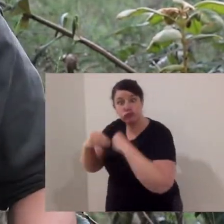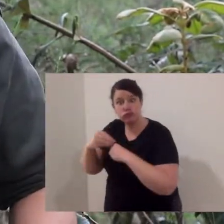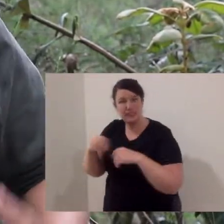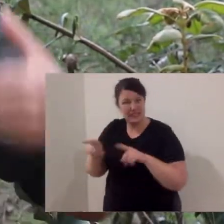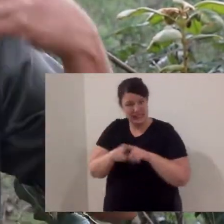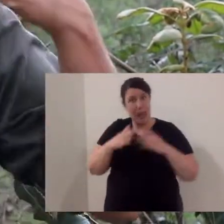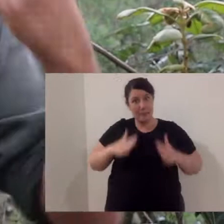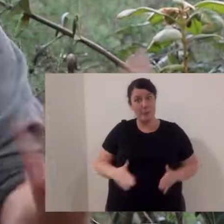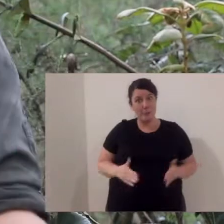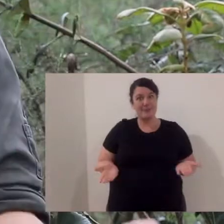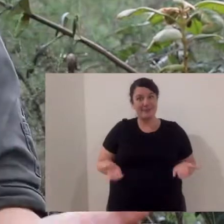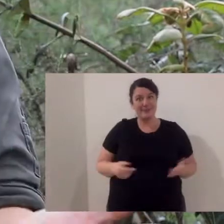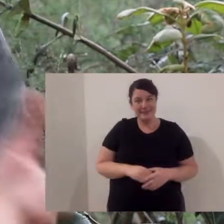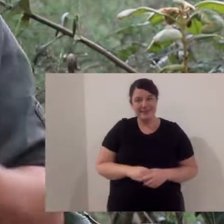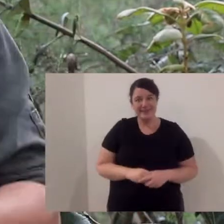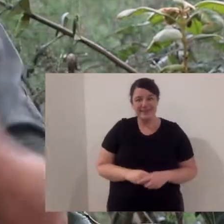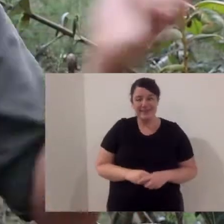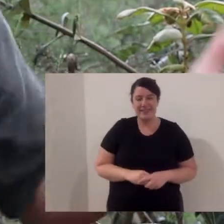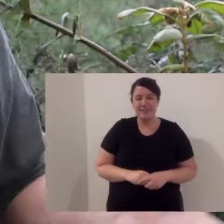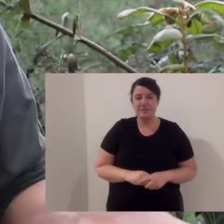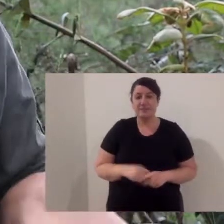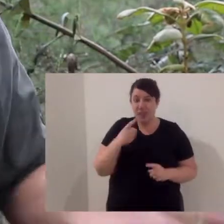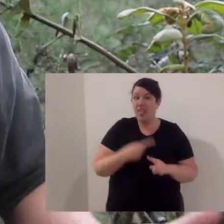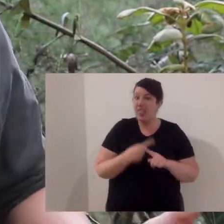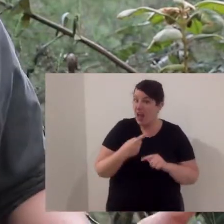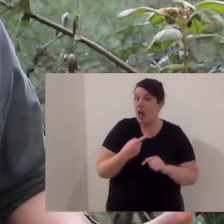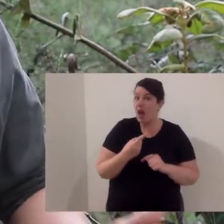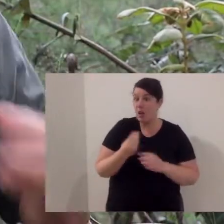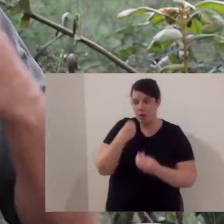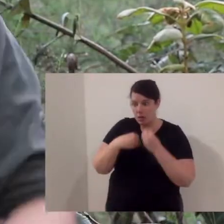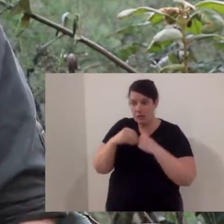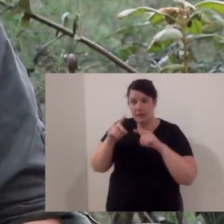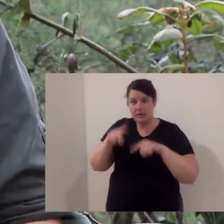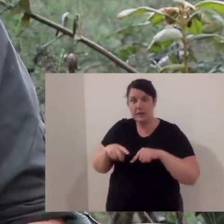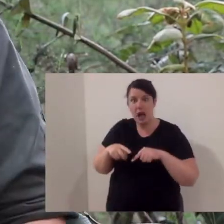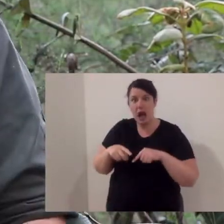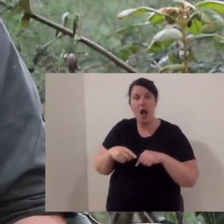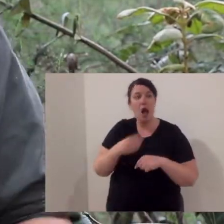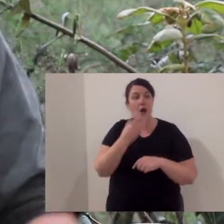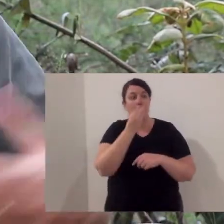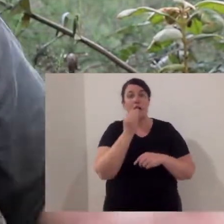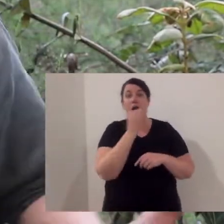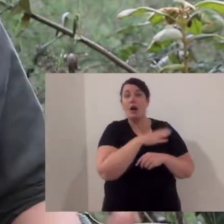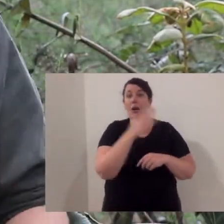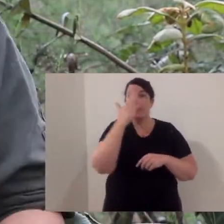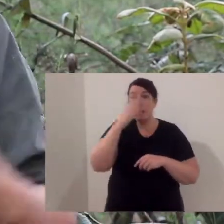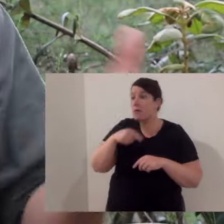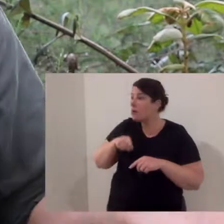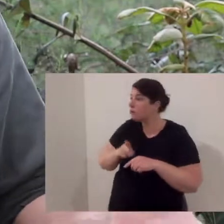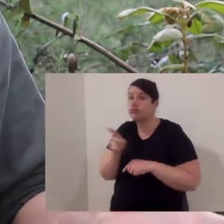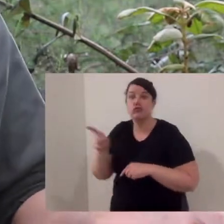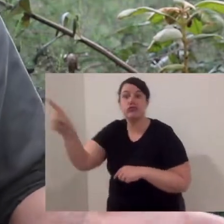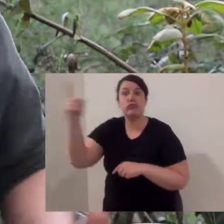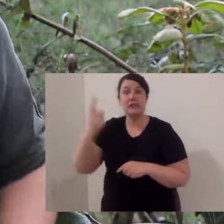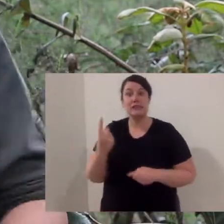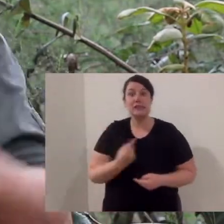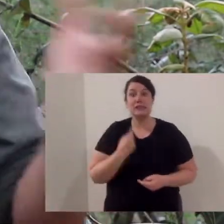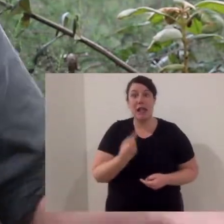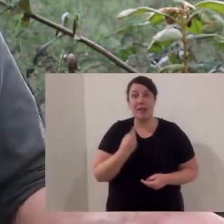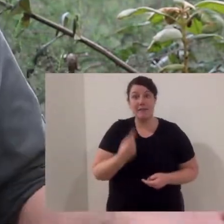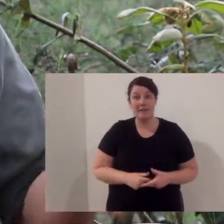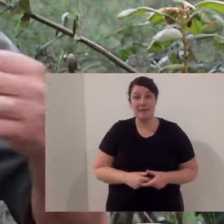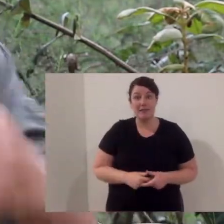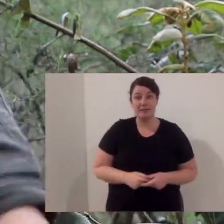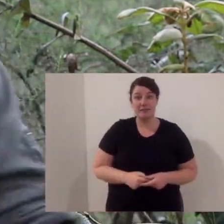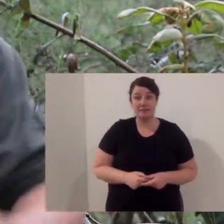milk and they start eating solid food. We all wean at some point. And once they wean, not long after, they become independent. They leave